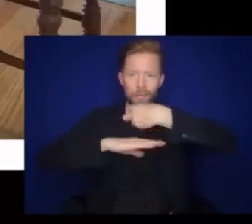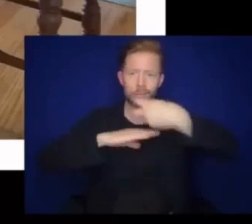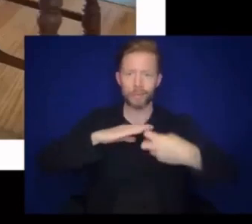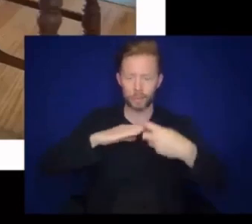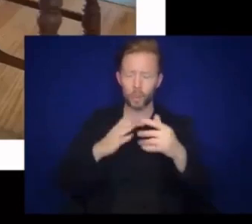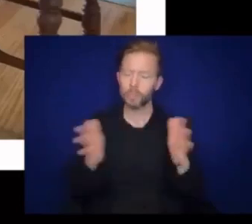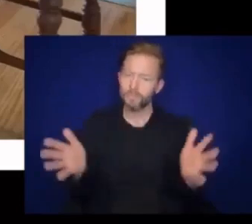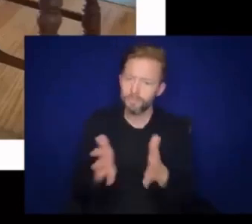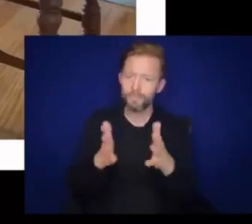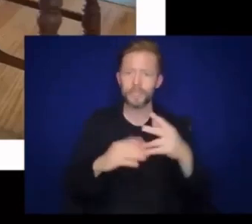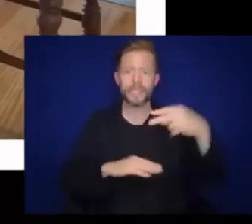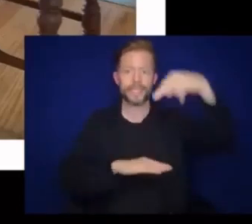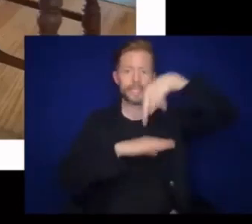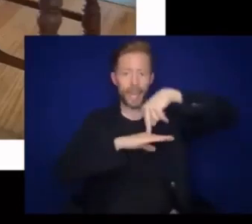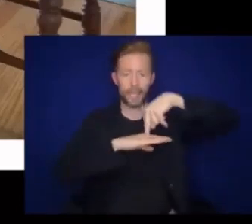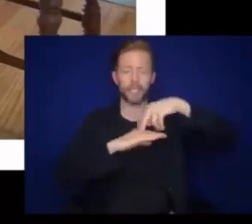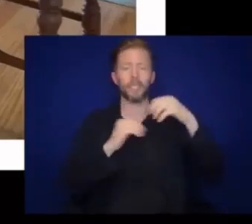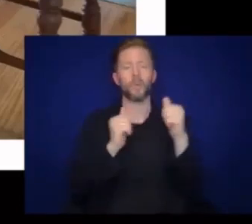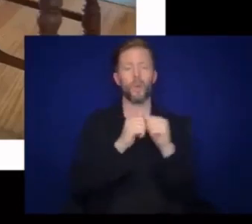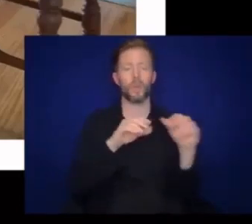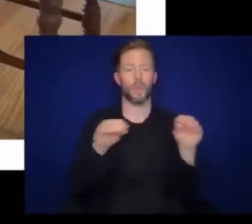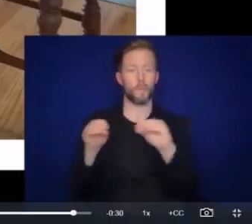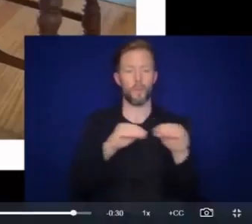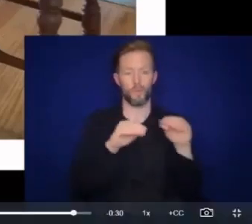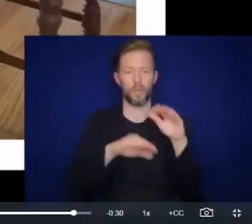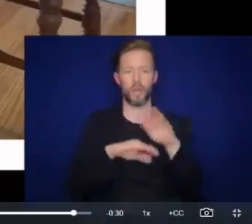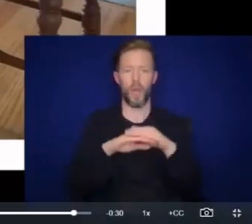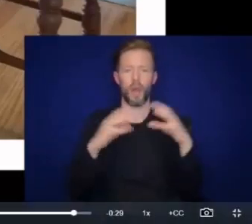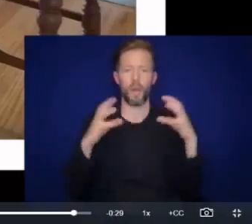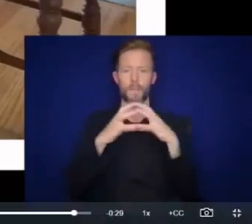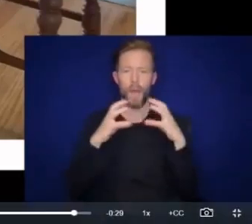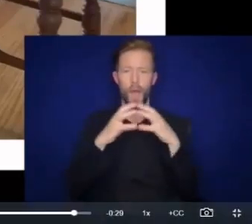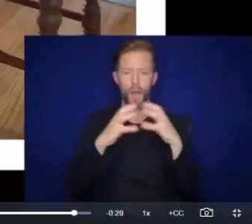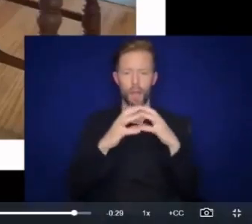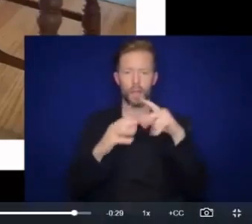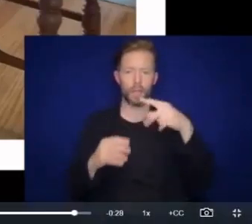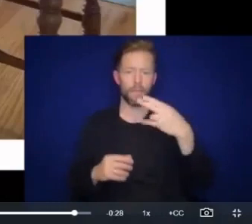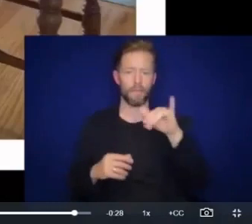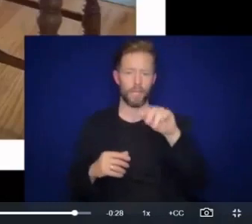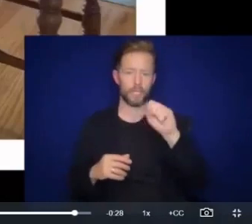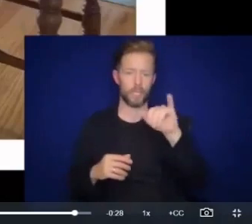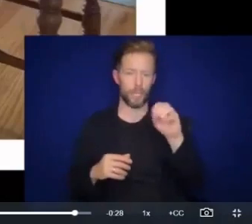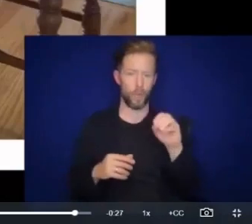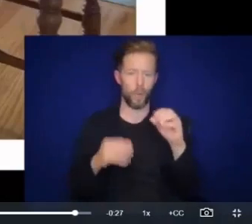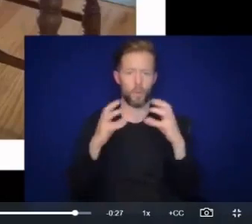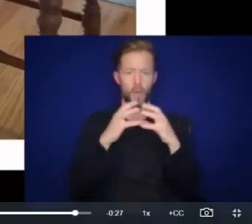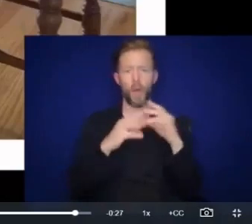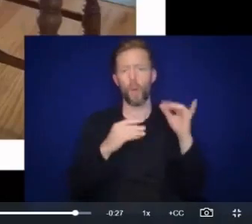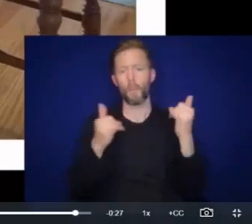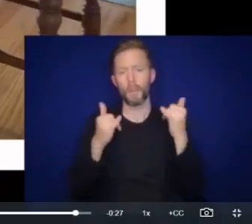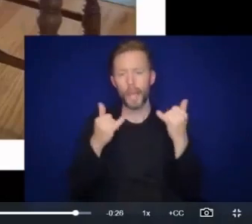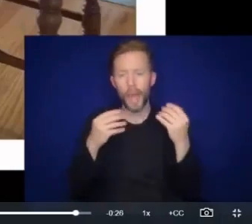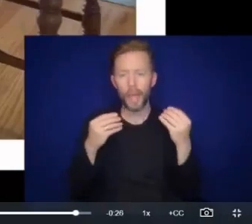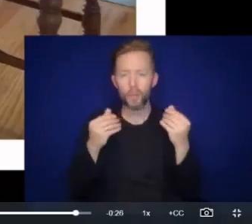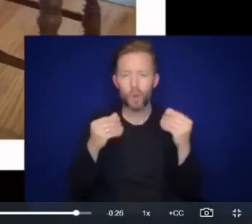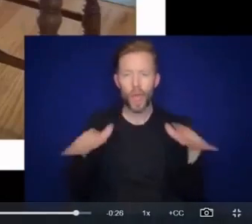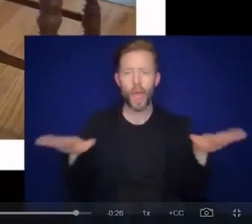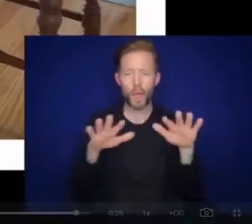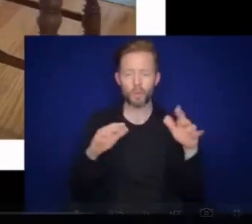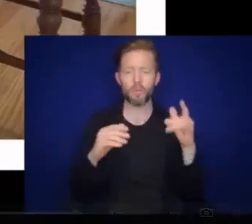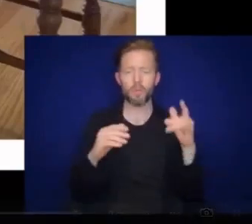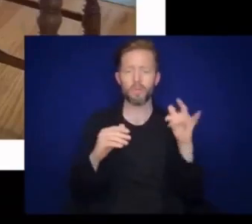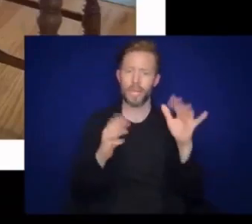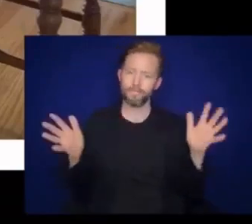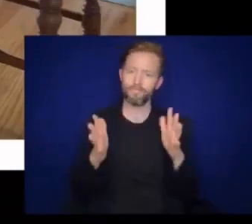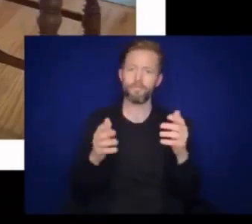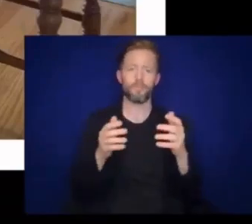Encourage standing, using movement on a physio ball or playground activities. These all stimulate